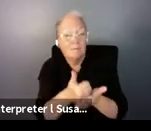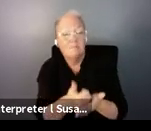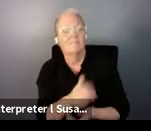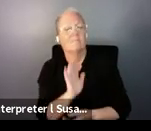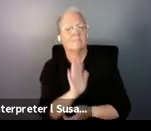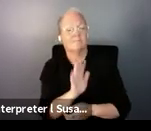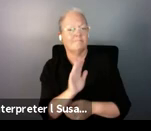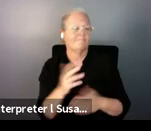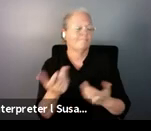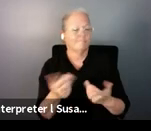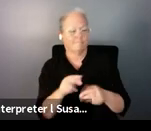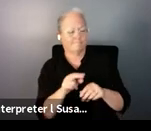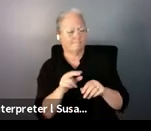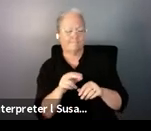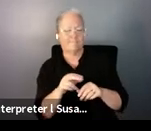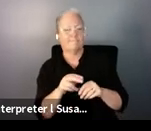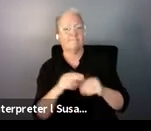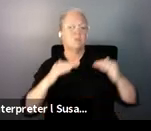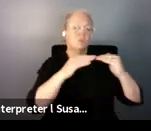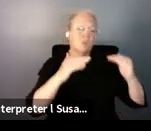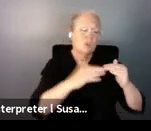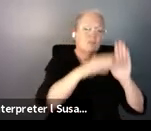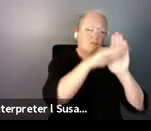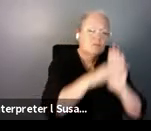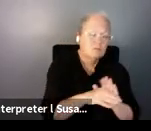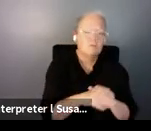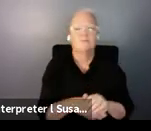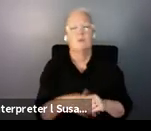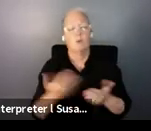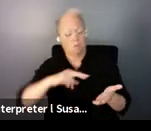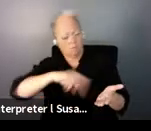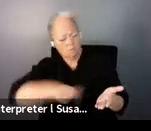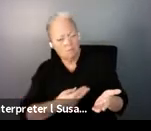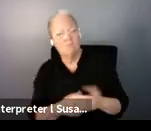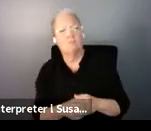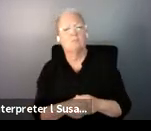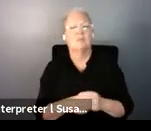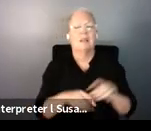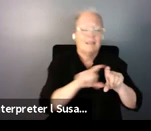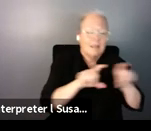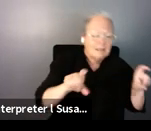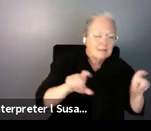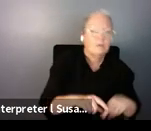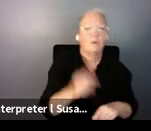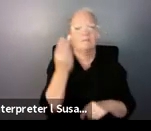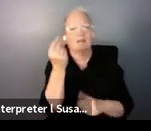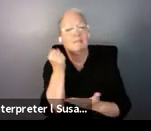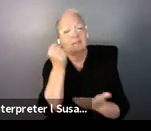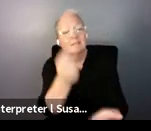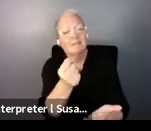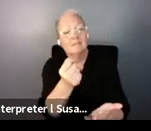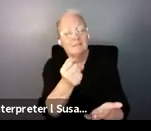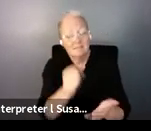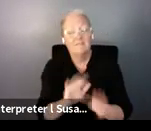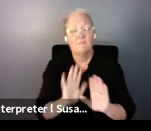such as standards, contracting, licensing, and financing for services that will be